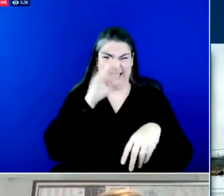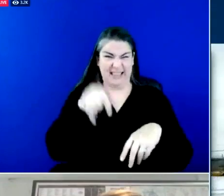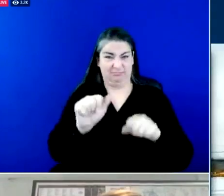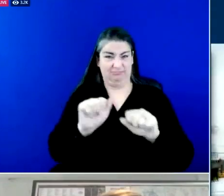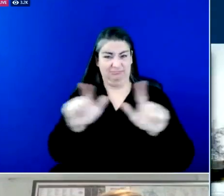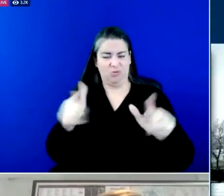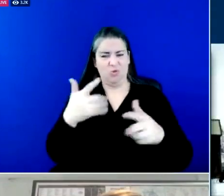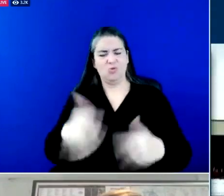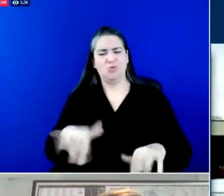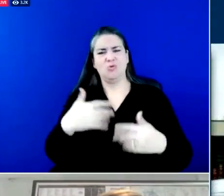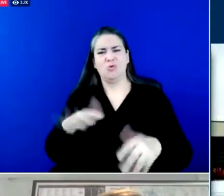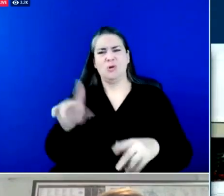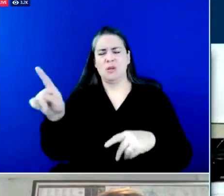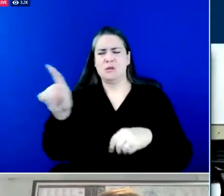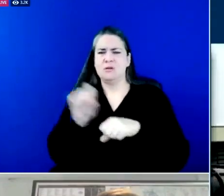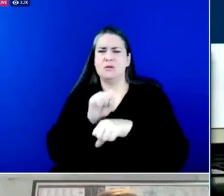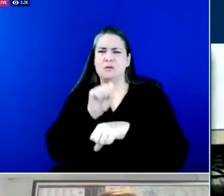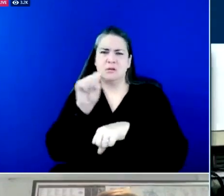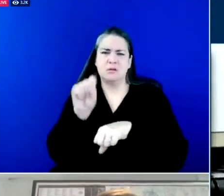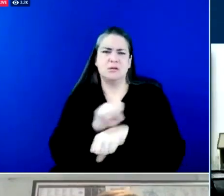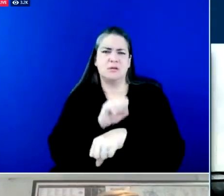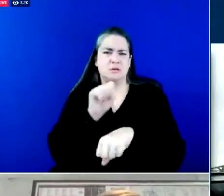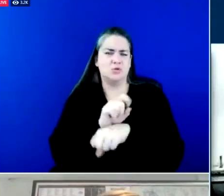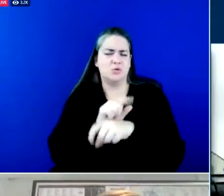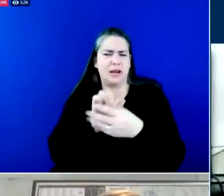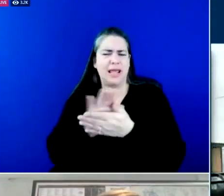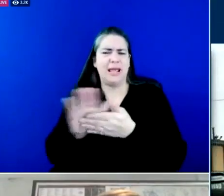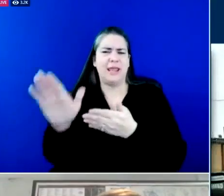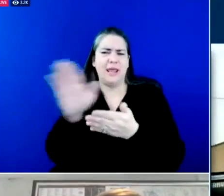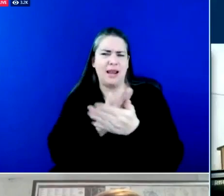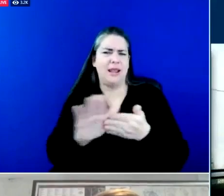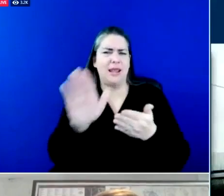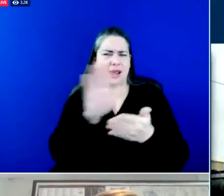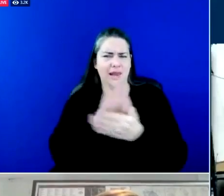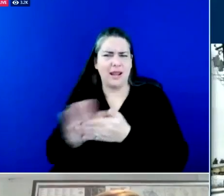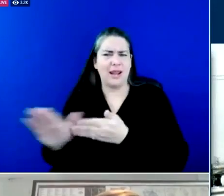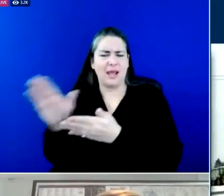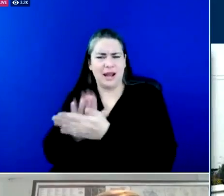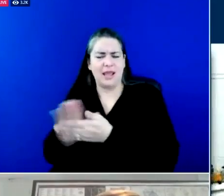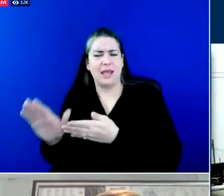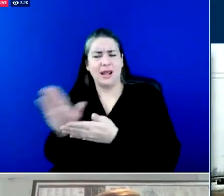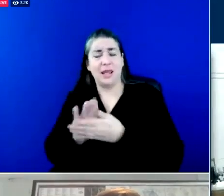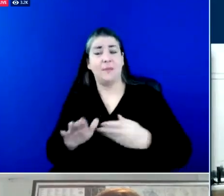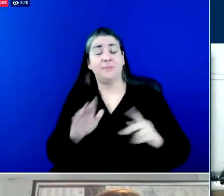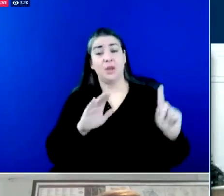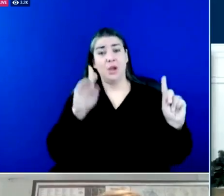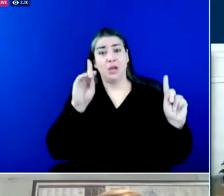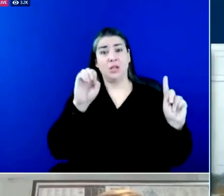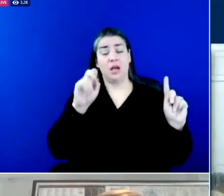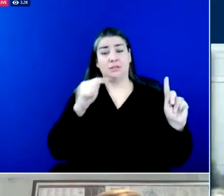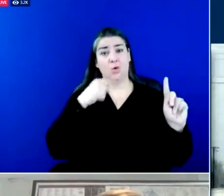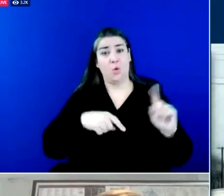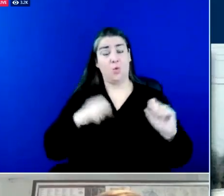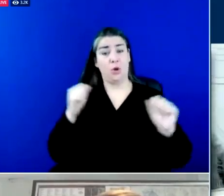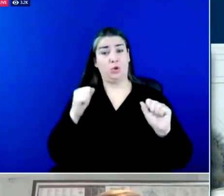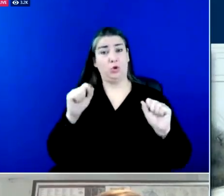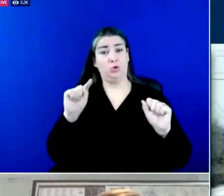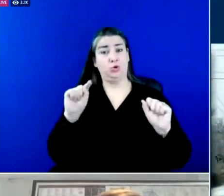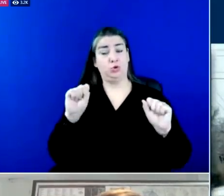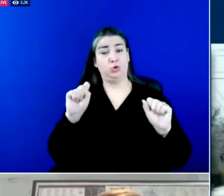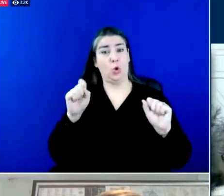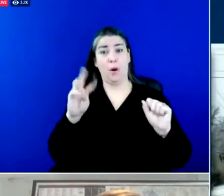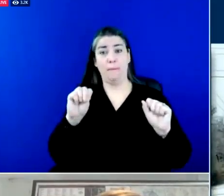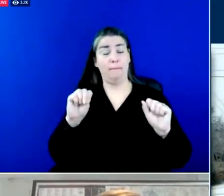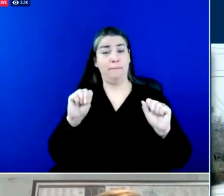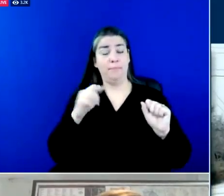The good news for us is that as director Dossett said this winter storm system has moved steadily eastward